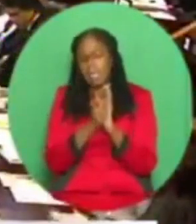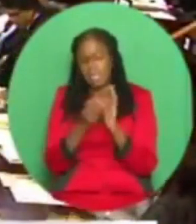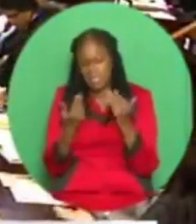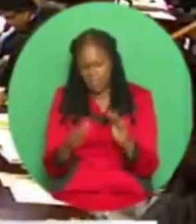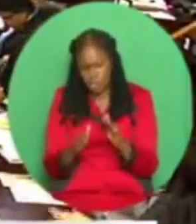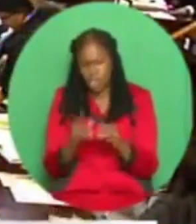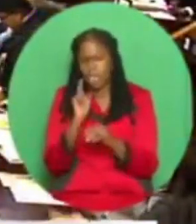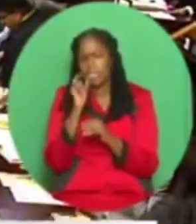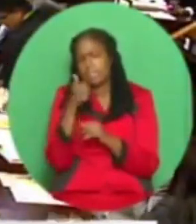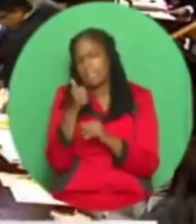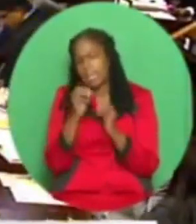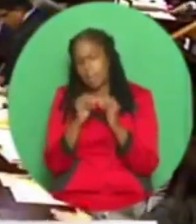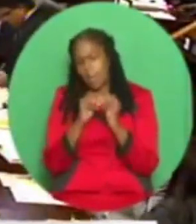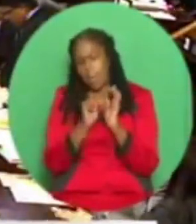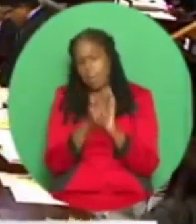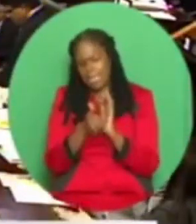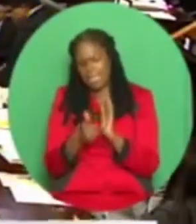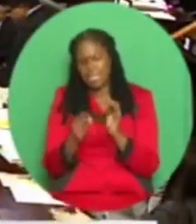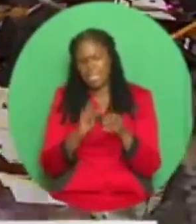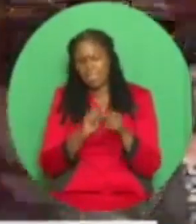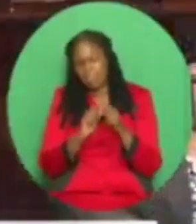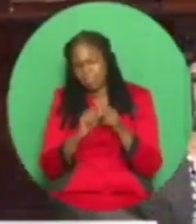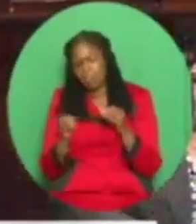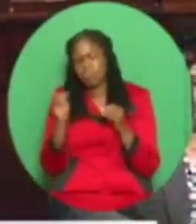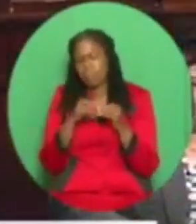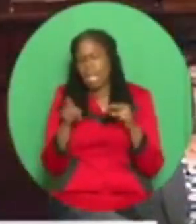Thank you very much. Madam Speaker,